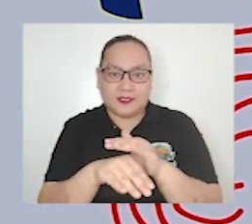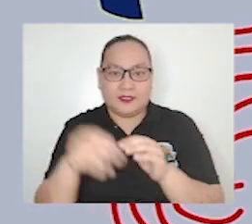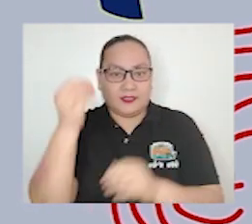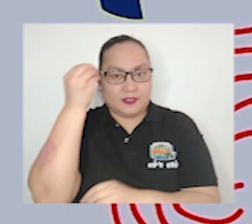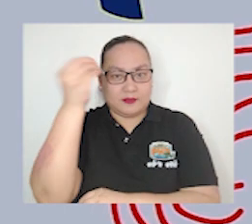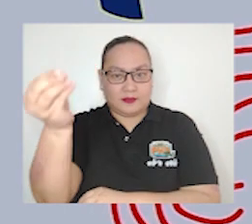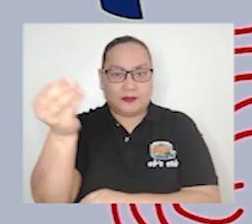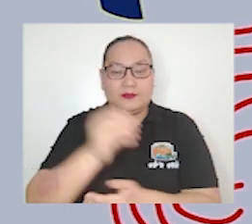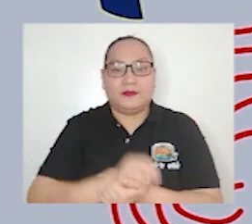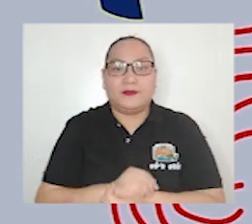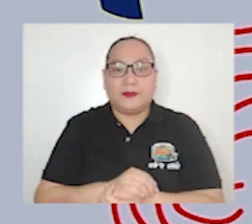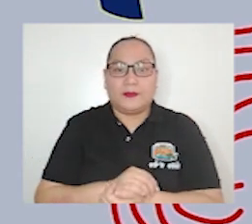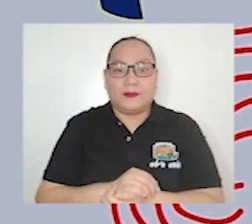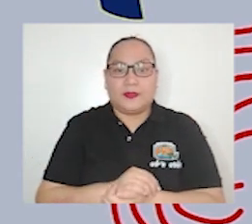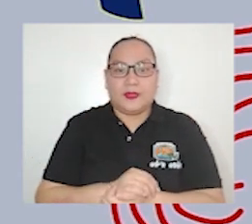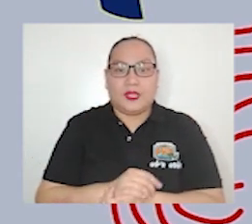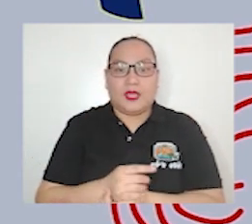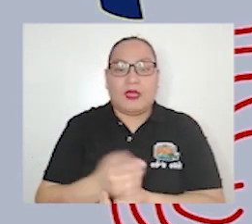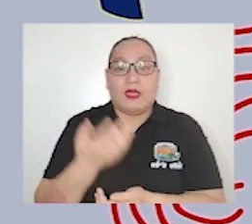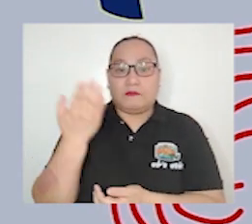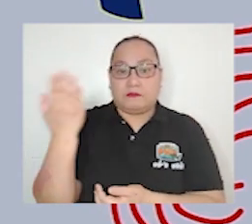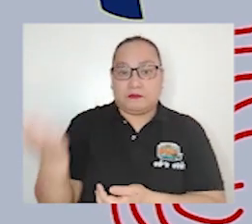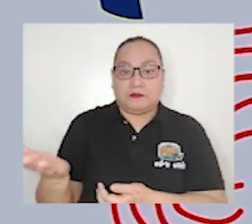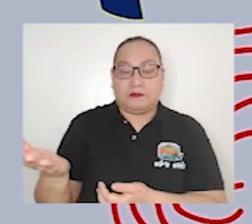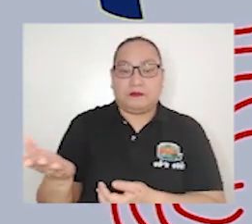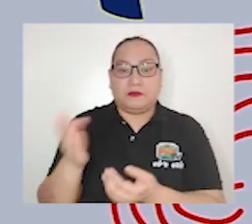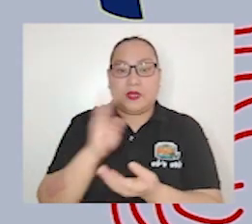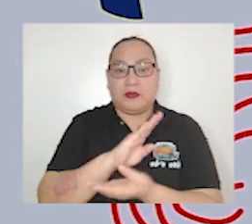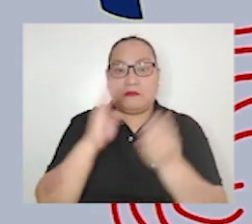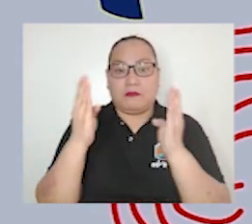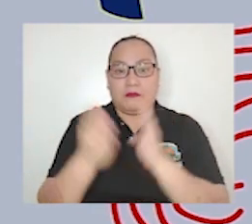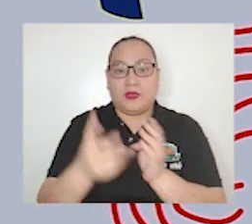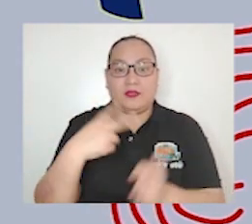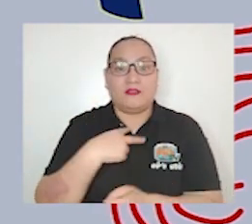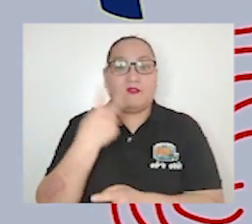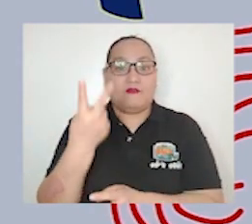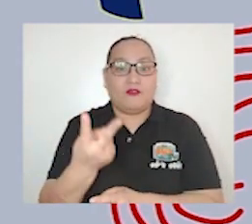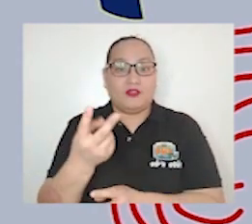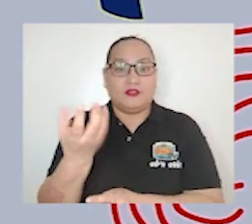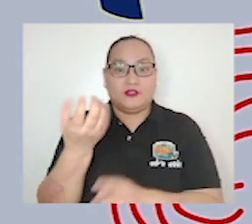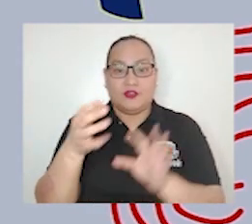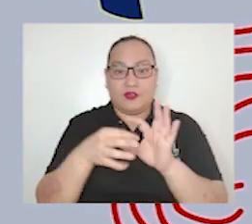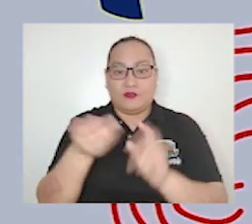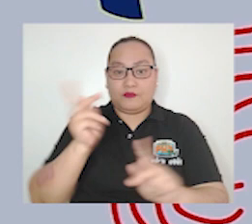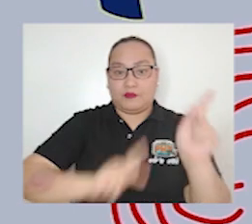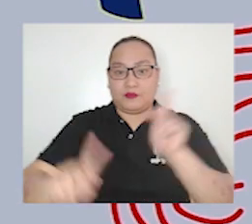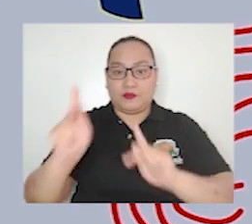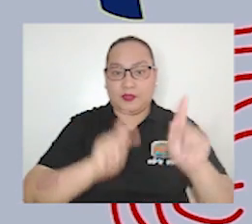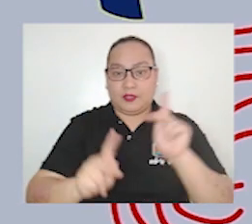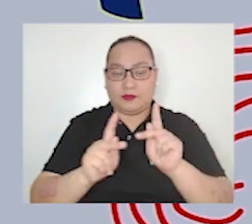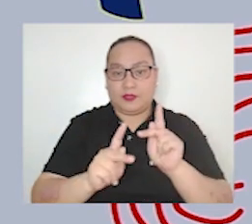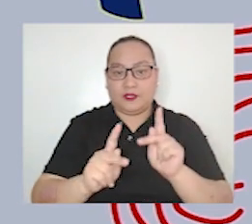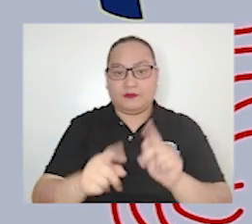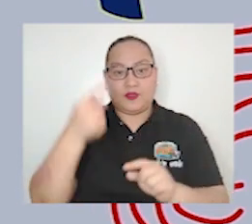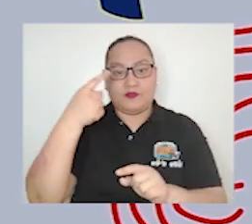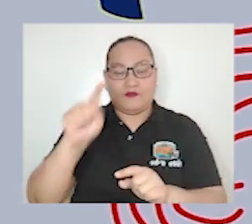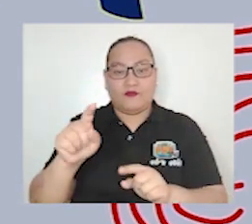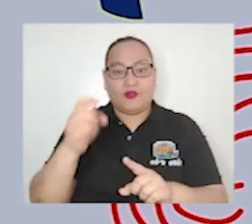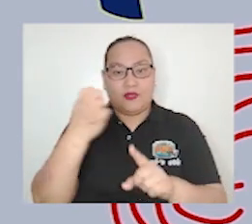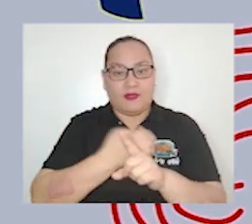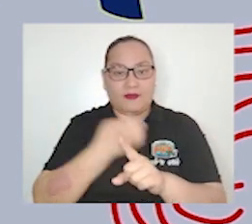the opinion They become the voice of the people For every freedom there is a